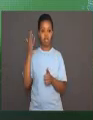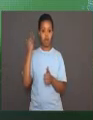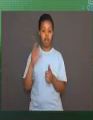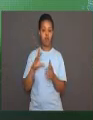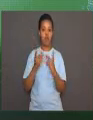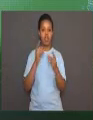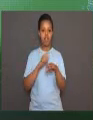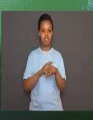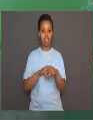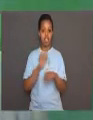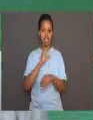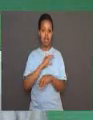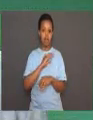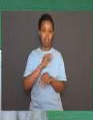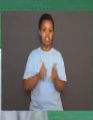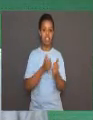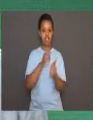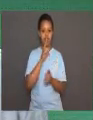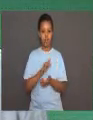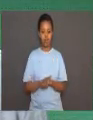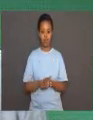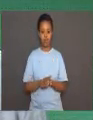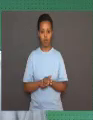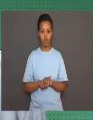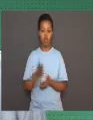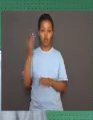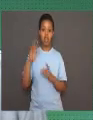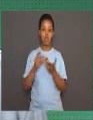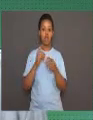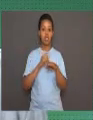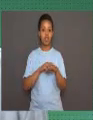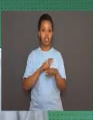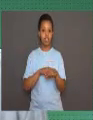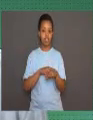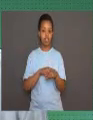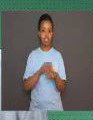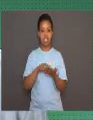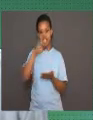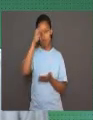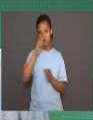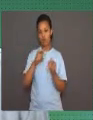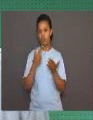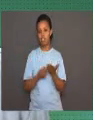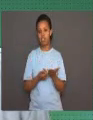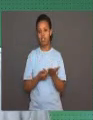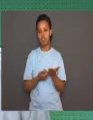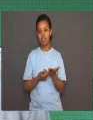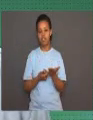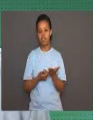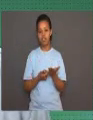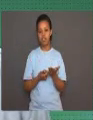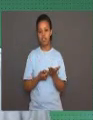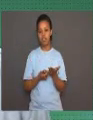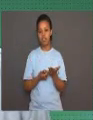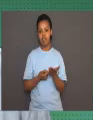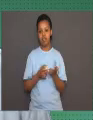on behavior. In our last lesson, we learned about instincts